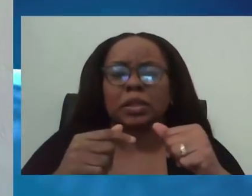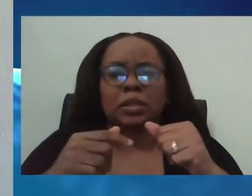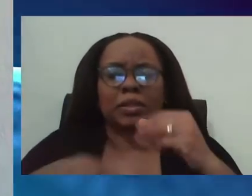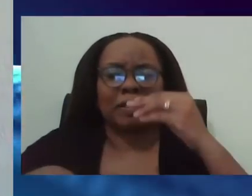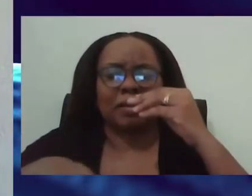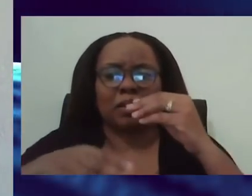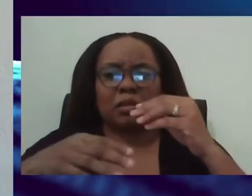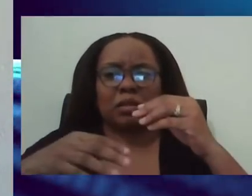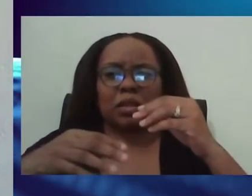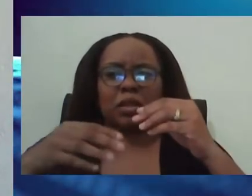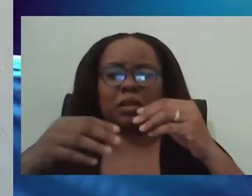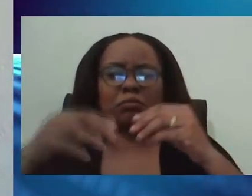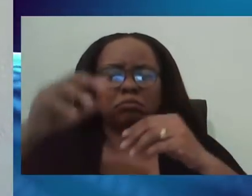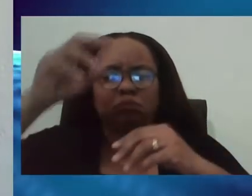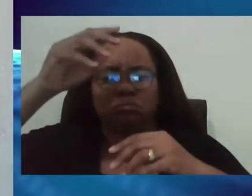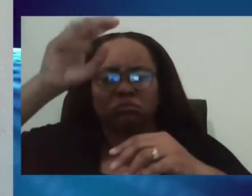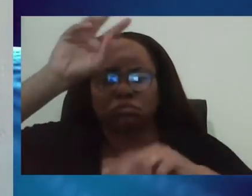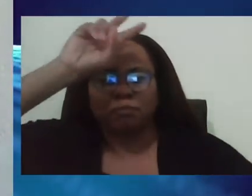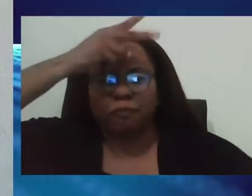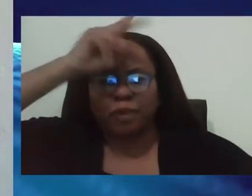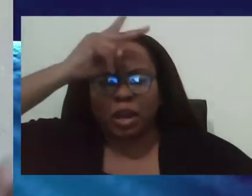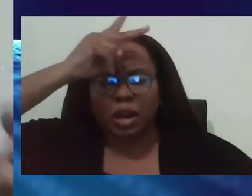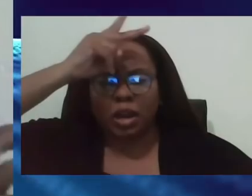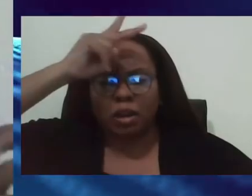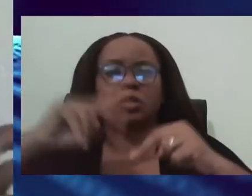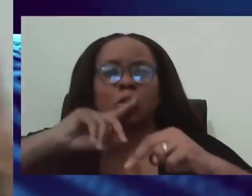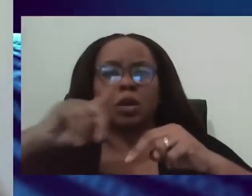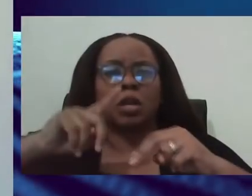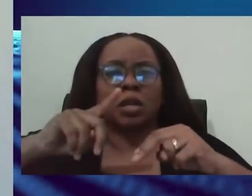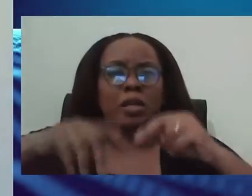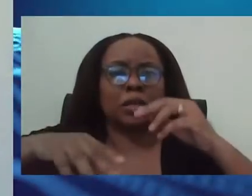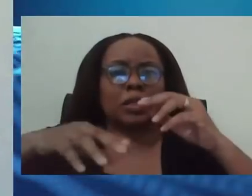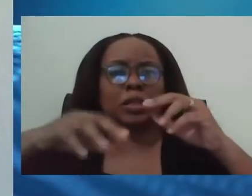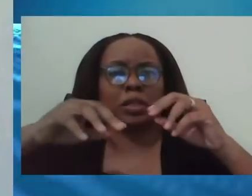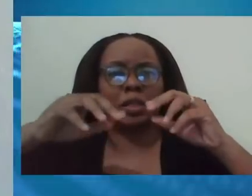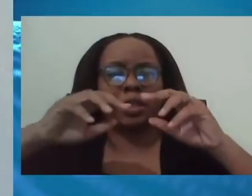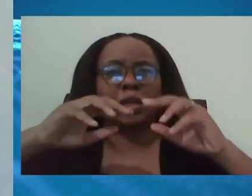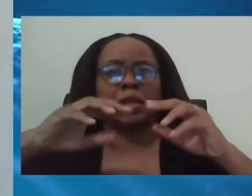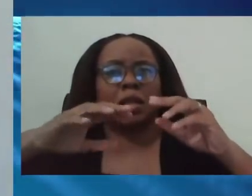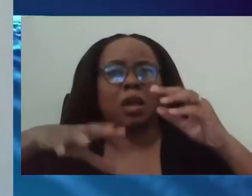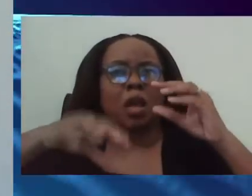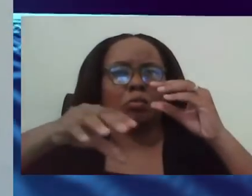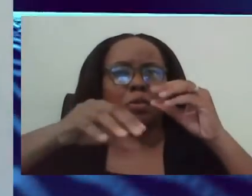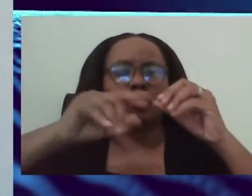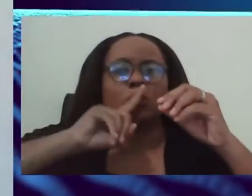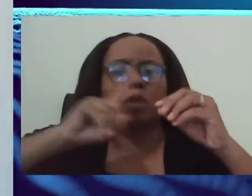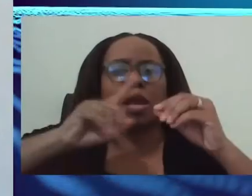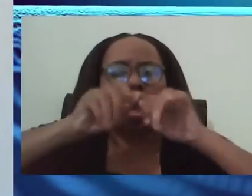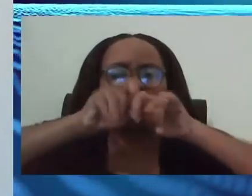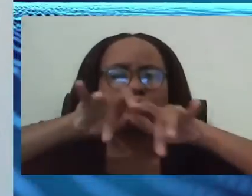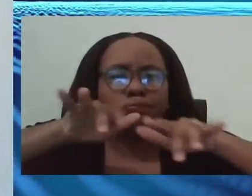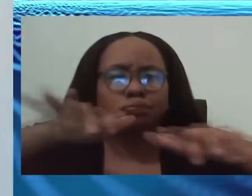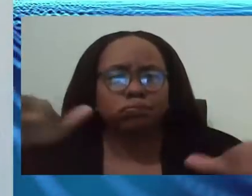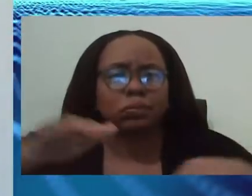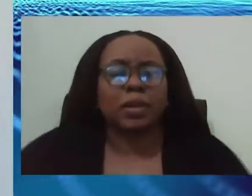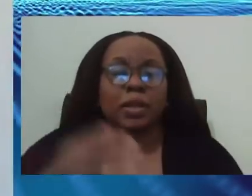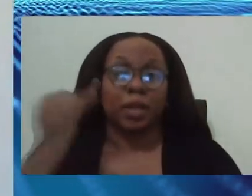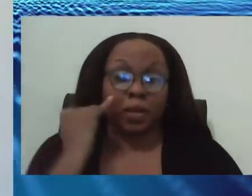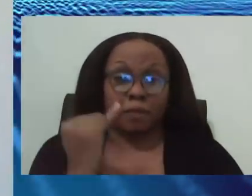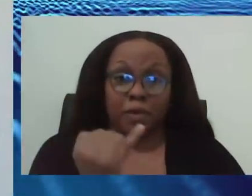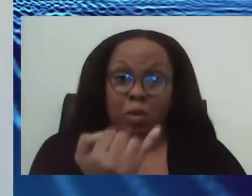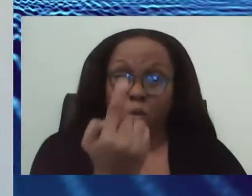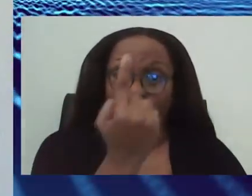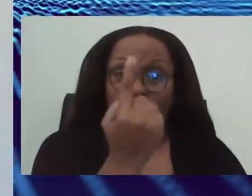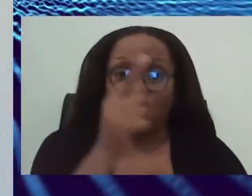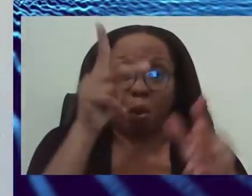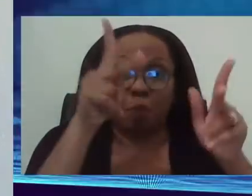we would have said the rate at which it will multiply would be, for every one case, it will multiply at two persons or three persons,